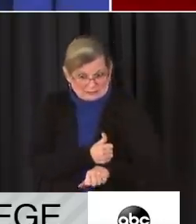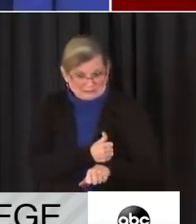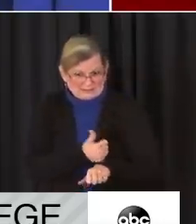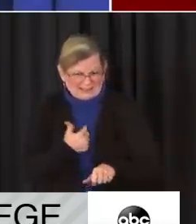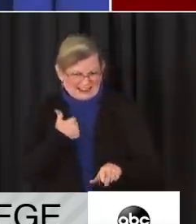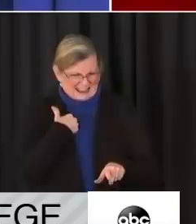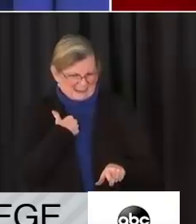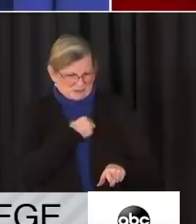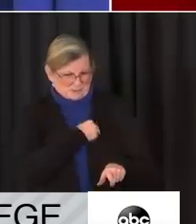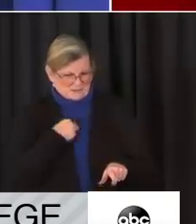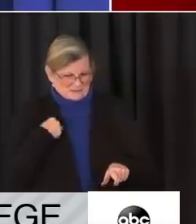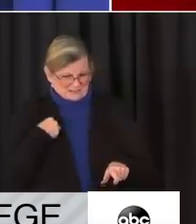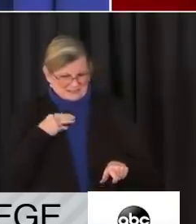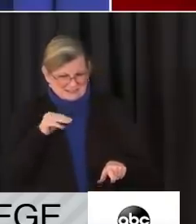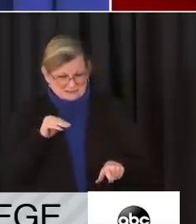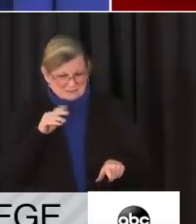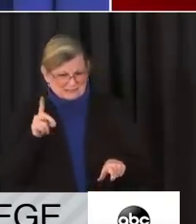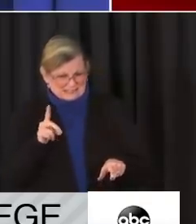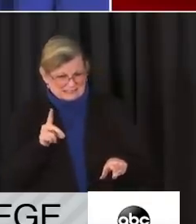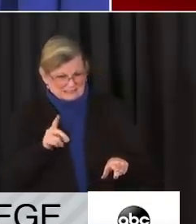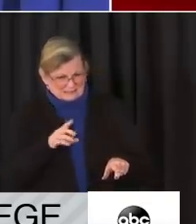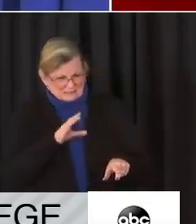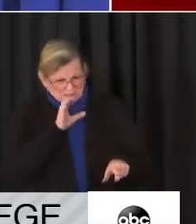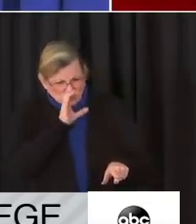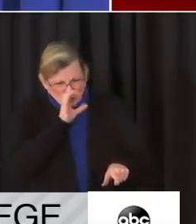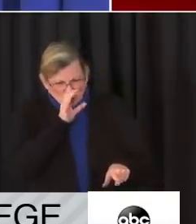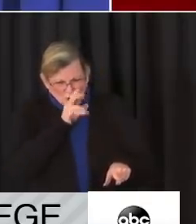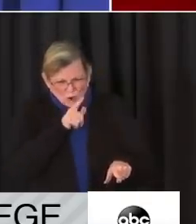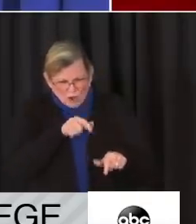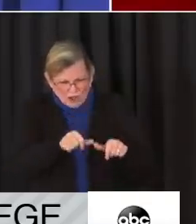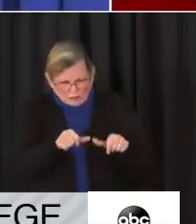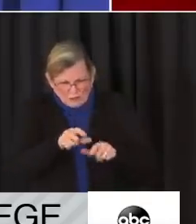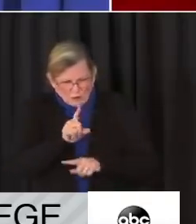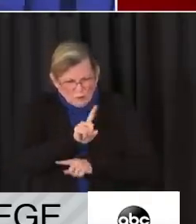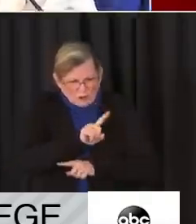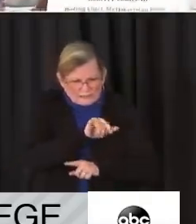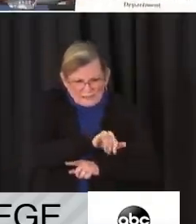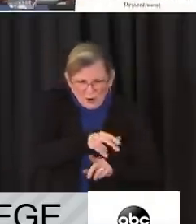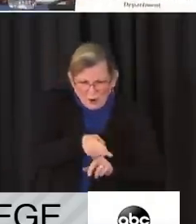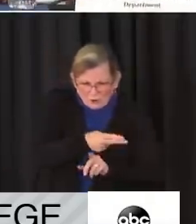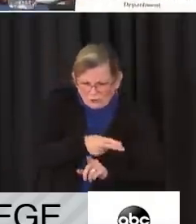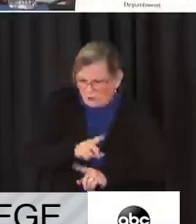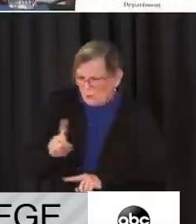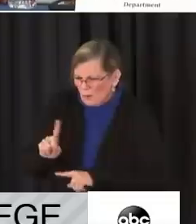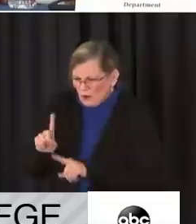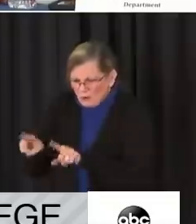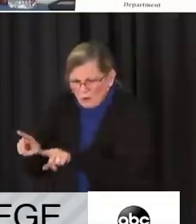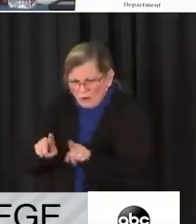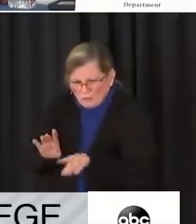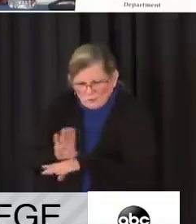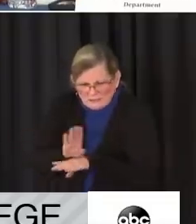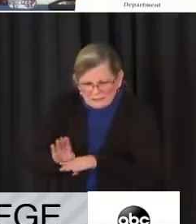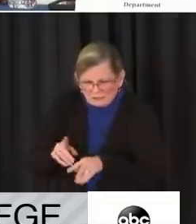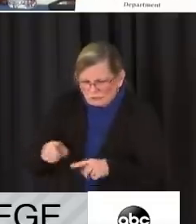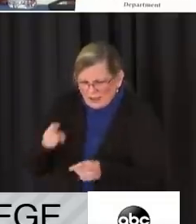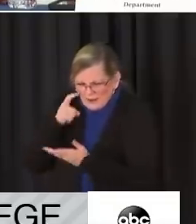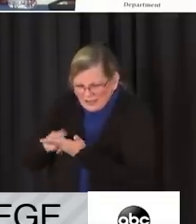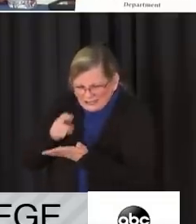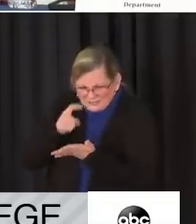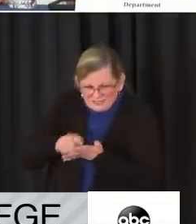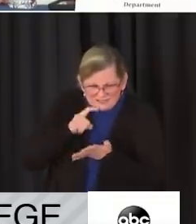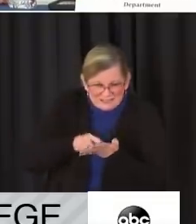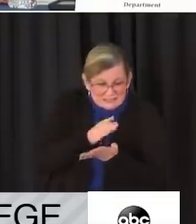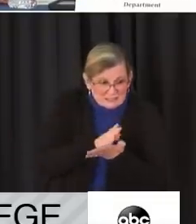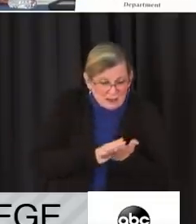have members of the Metropolitan Police Department that are scouring the area hotels, businesses, etc., trying to identify